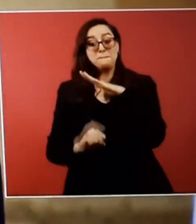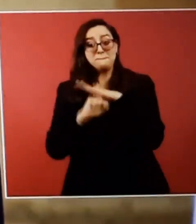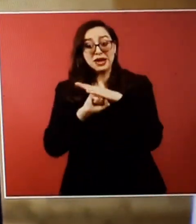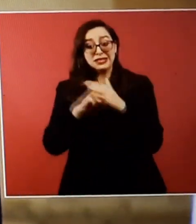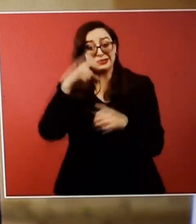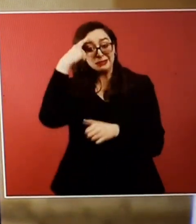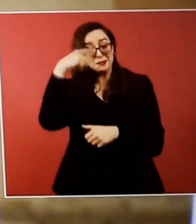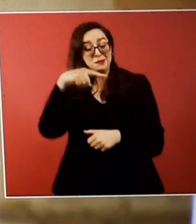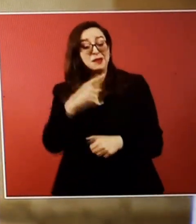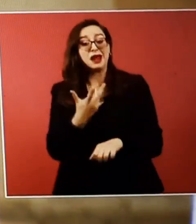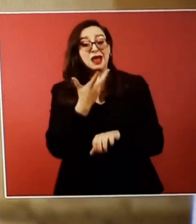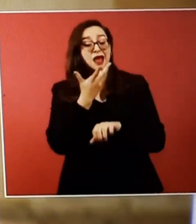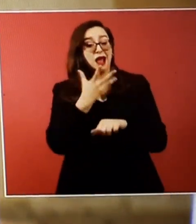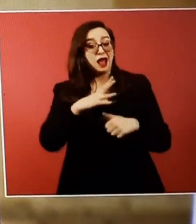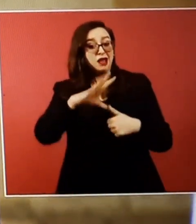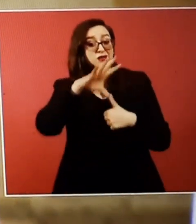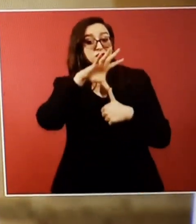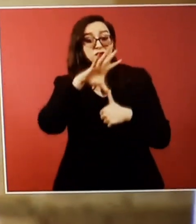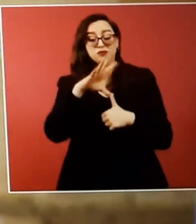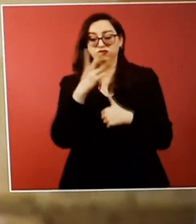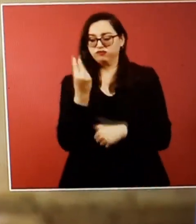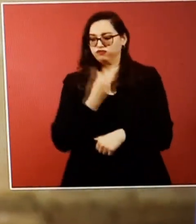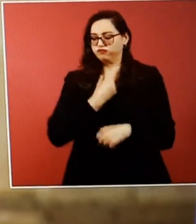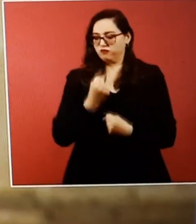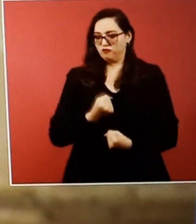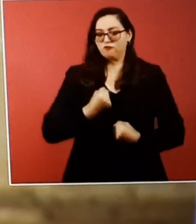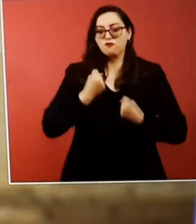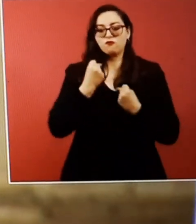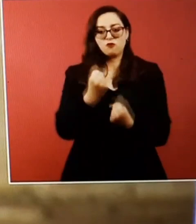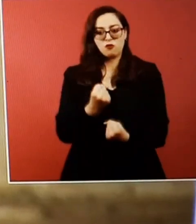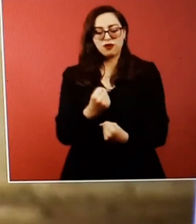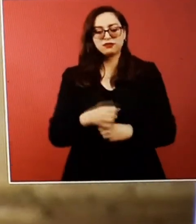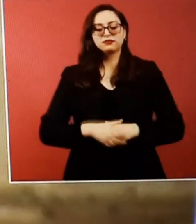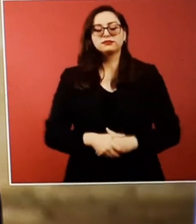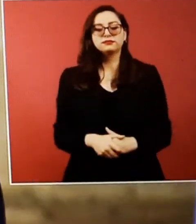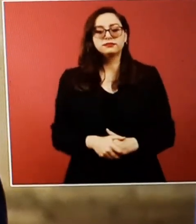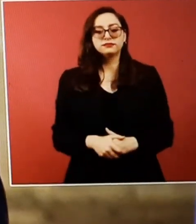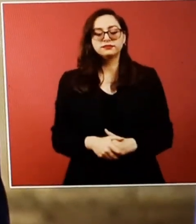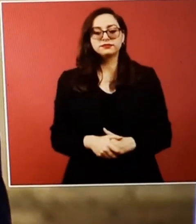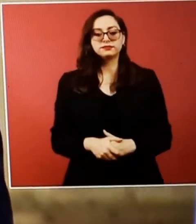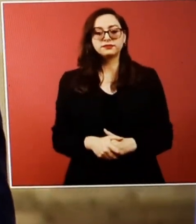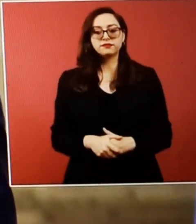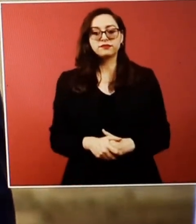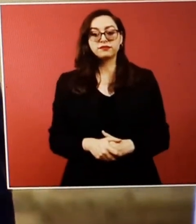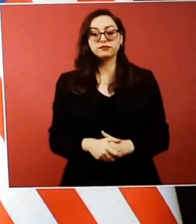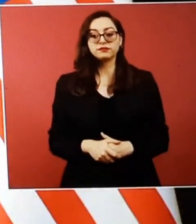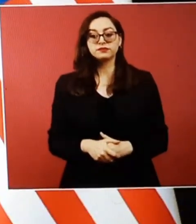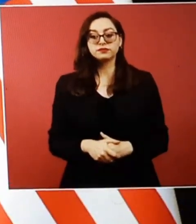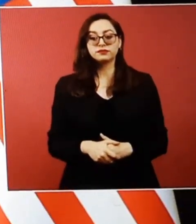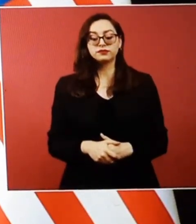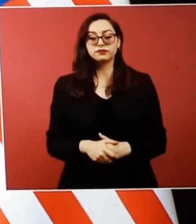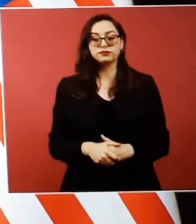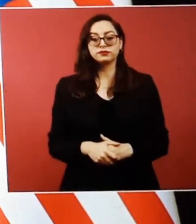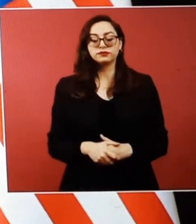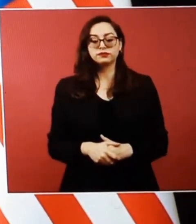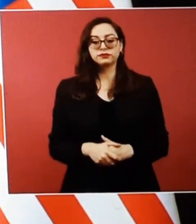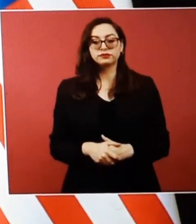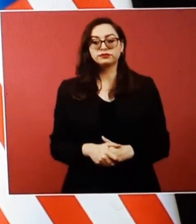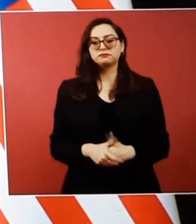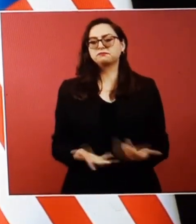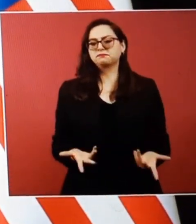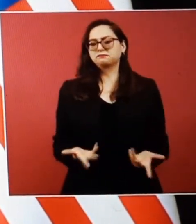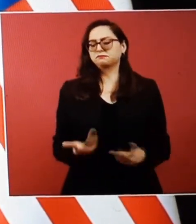continental economy. People remember what happened just a few years ago when the certainty